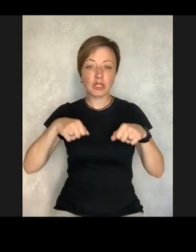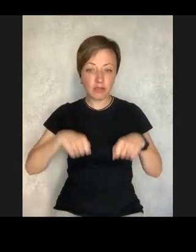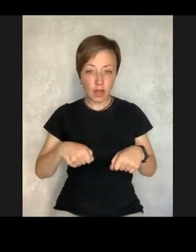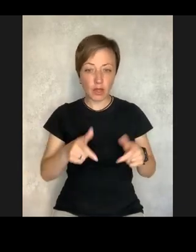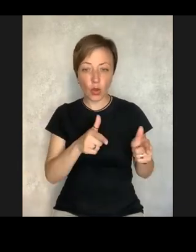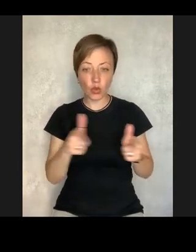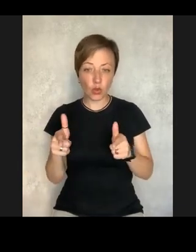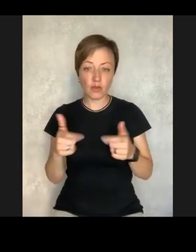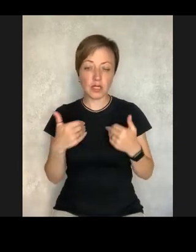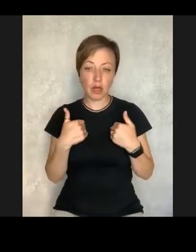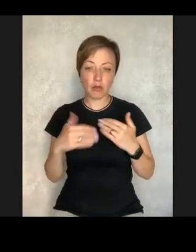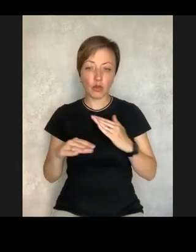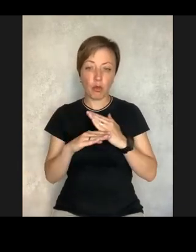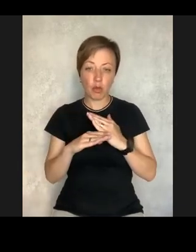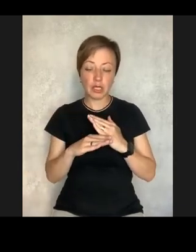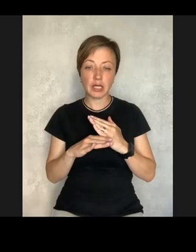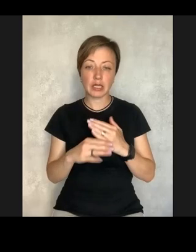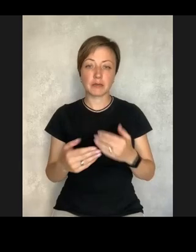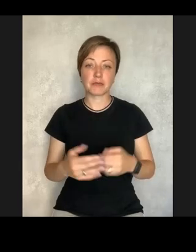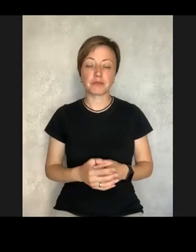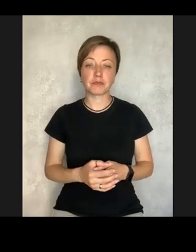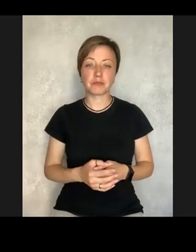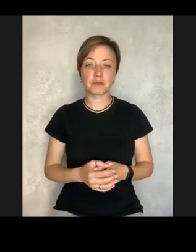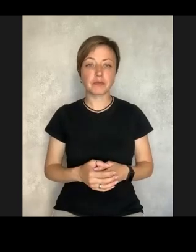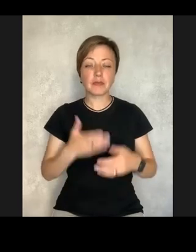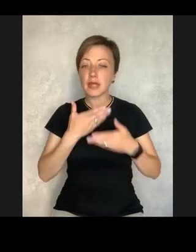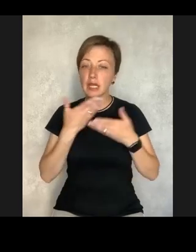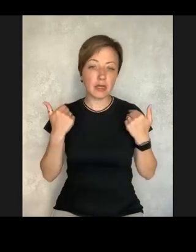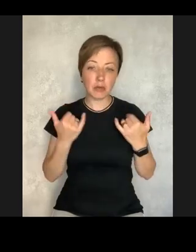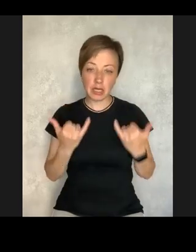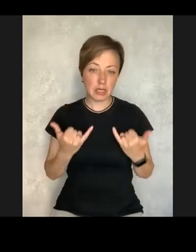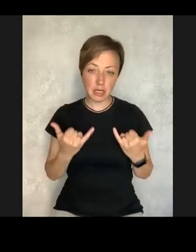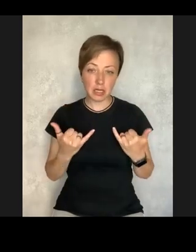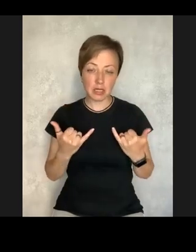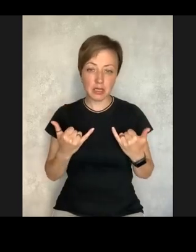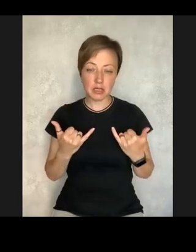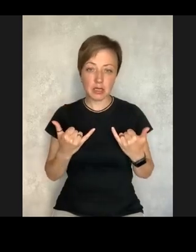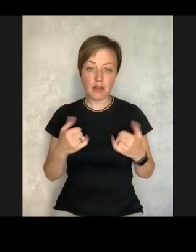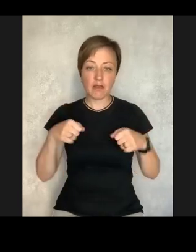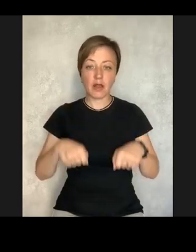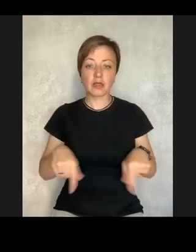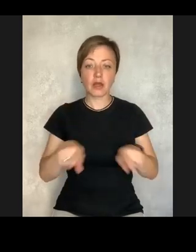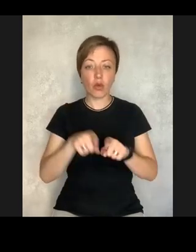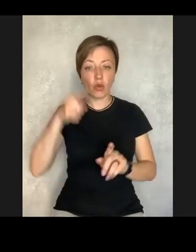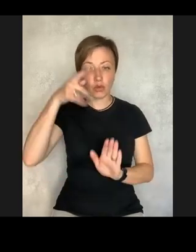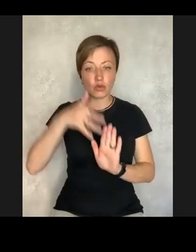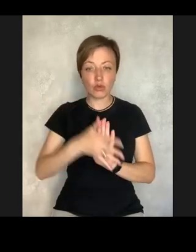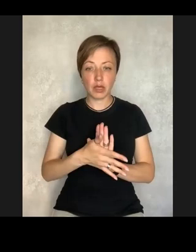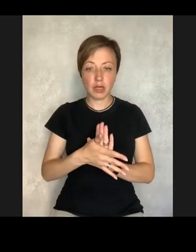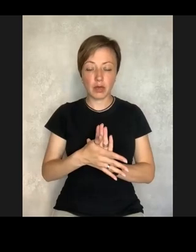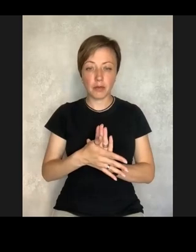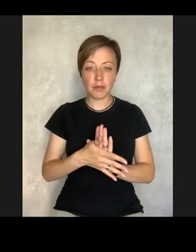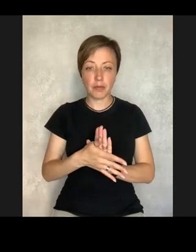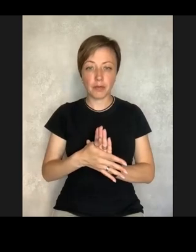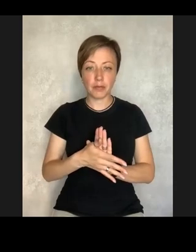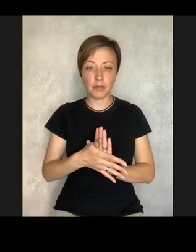the government was not open enough to help us and to assist us. The government did not have this